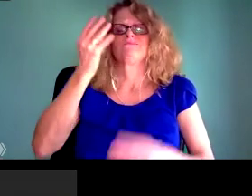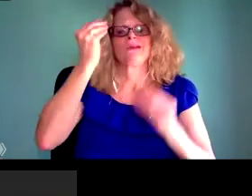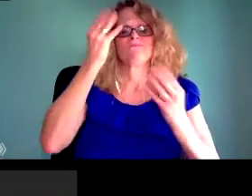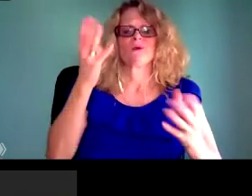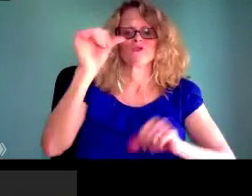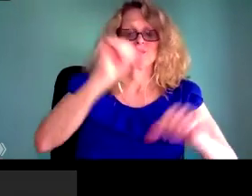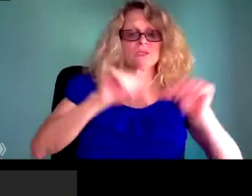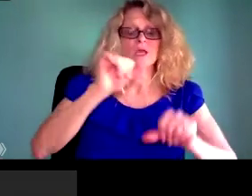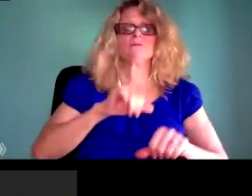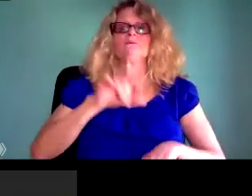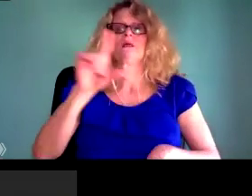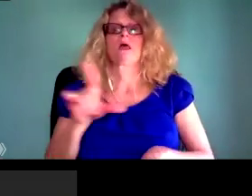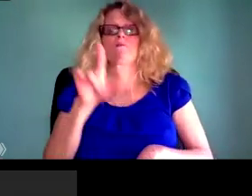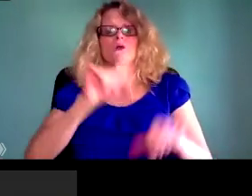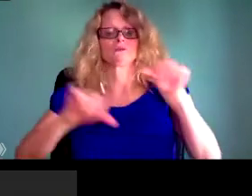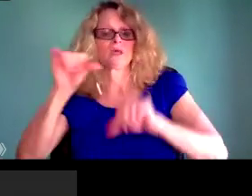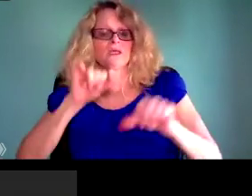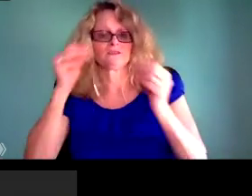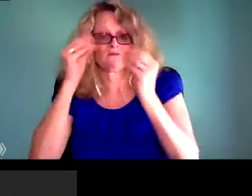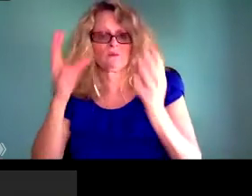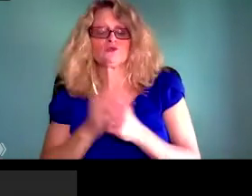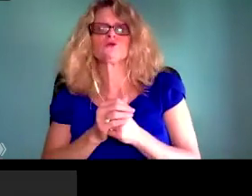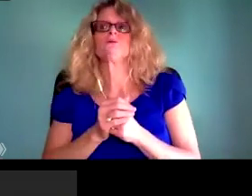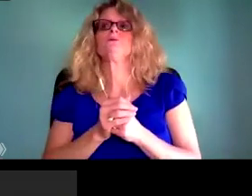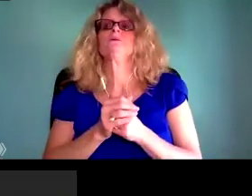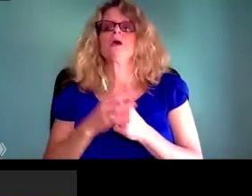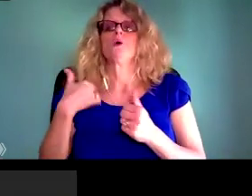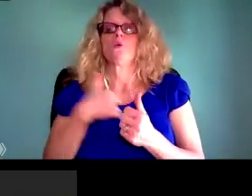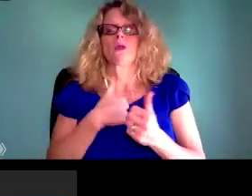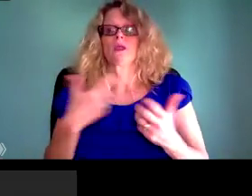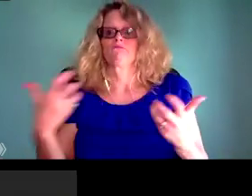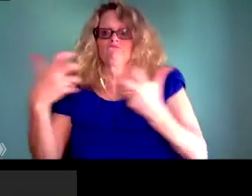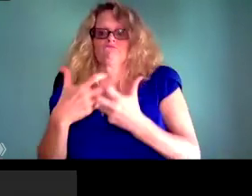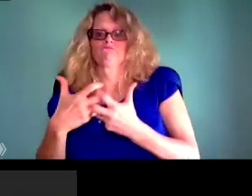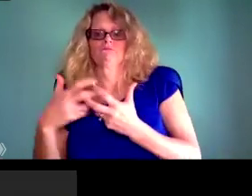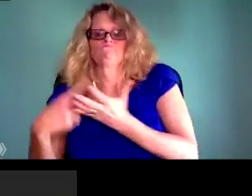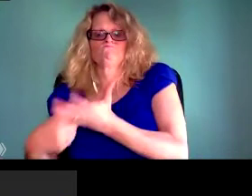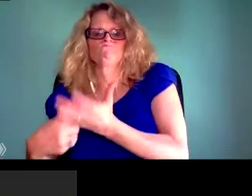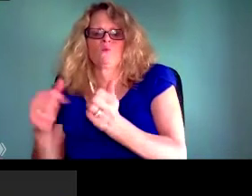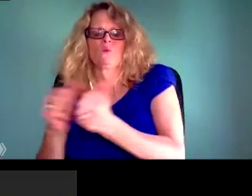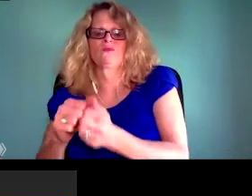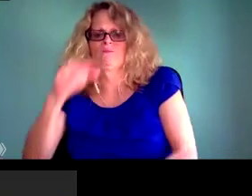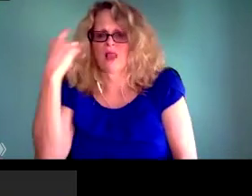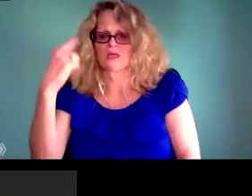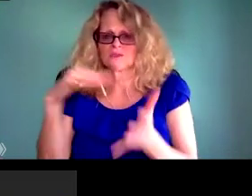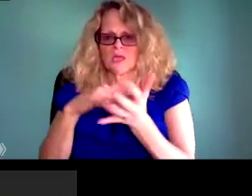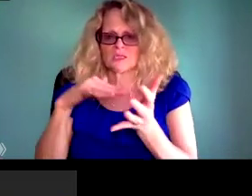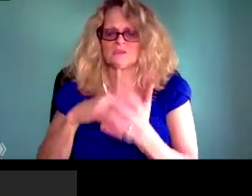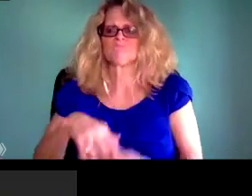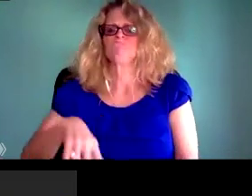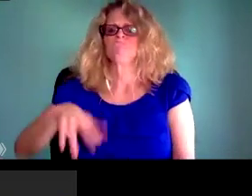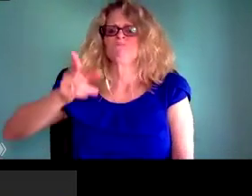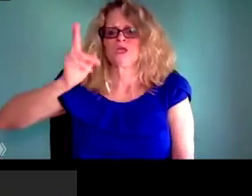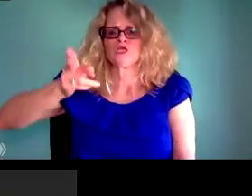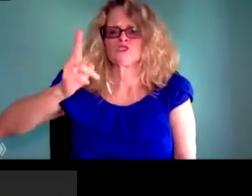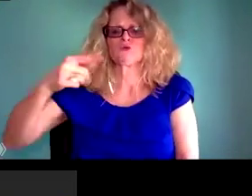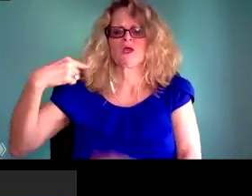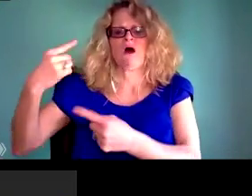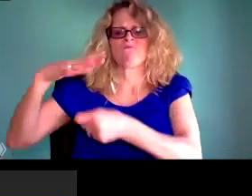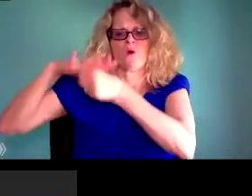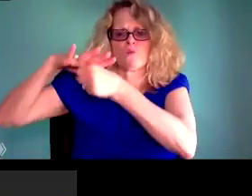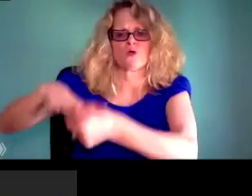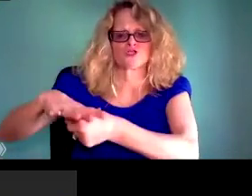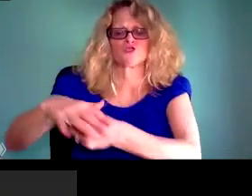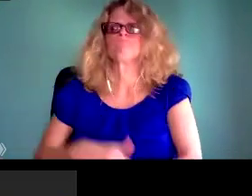Of course, we need to fund centers of expertise, as I've mentioned, but also hiring PhDs and researchers who come out of the